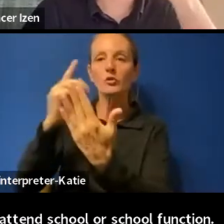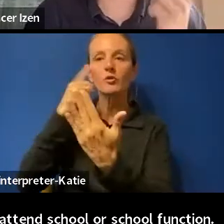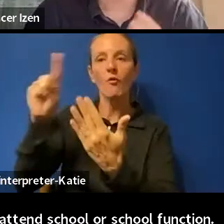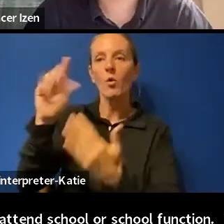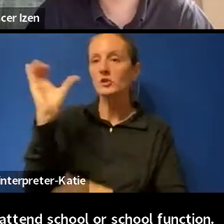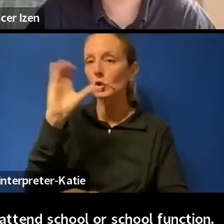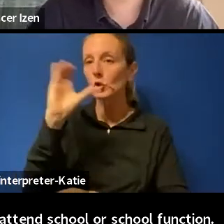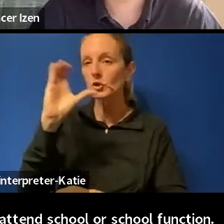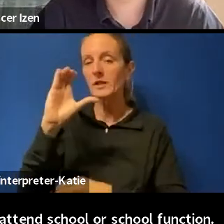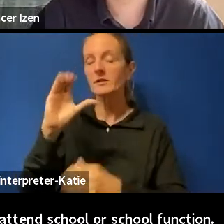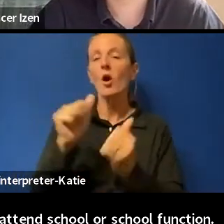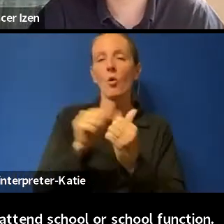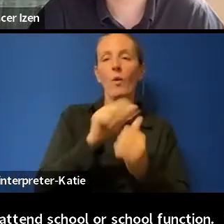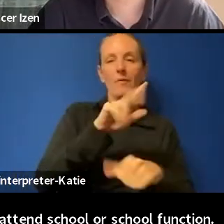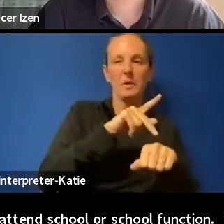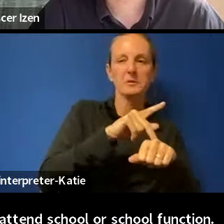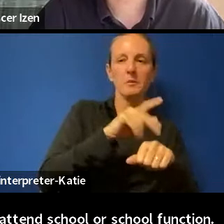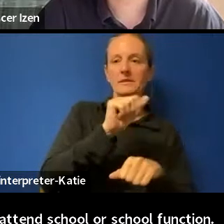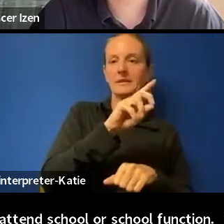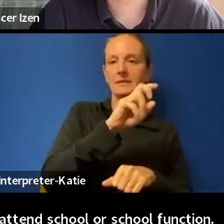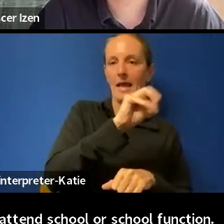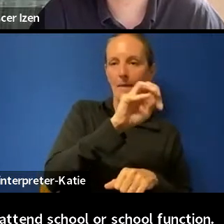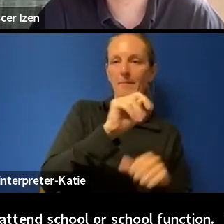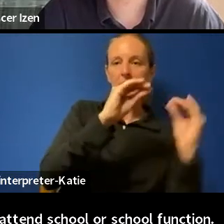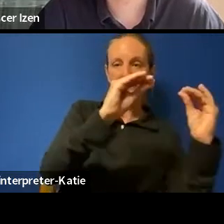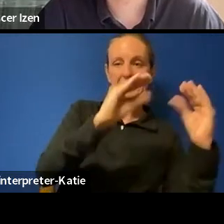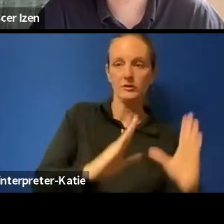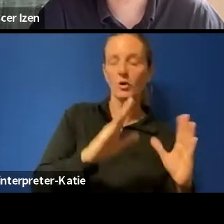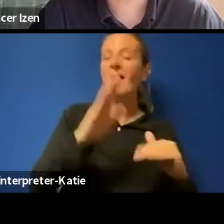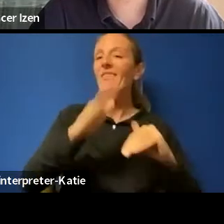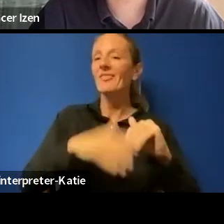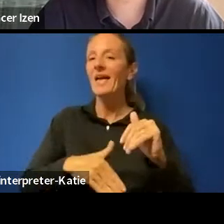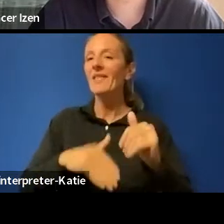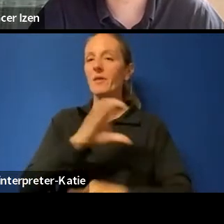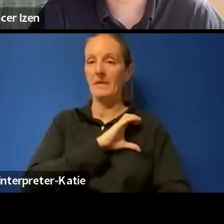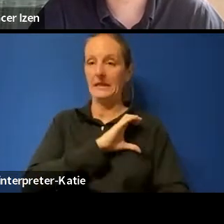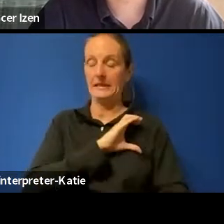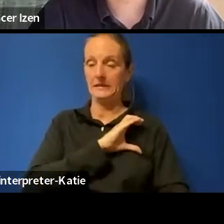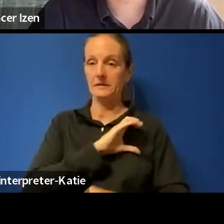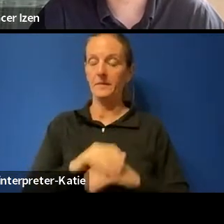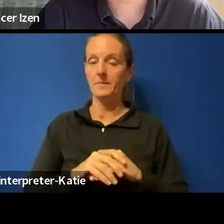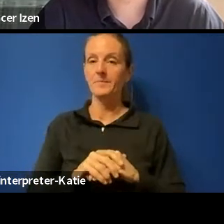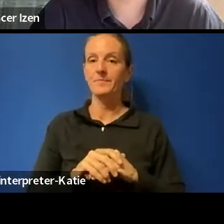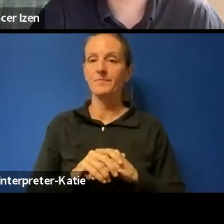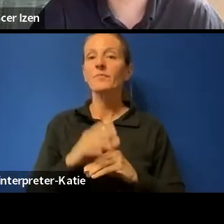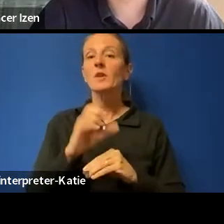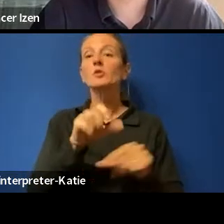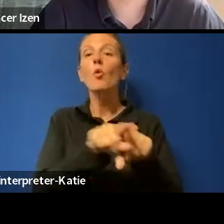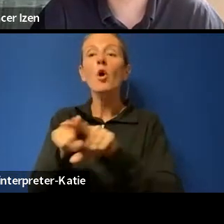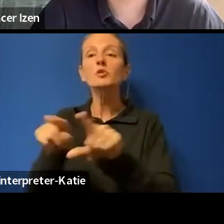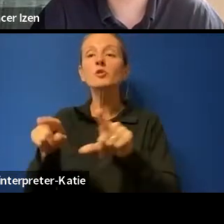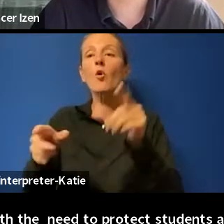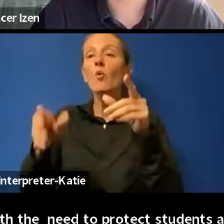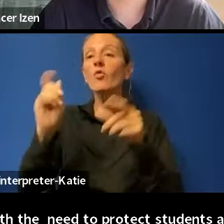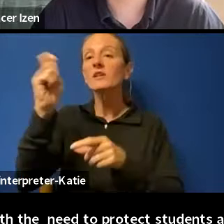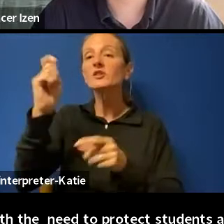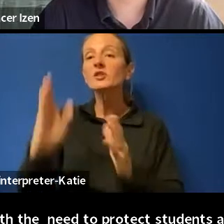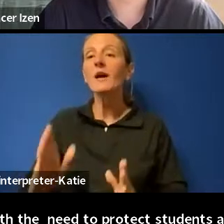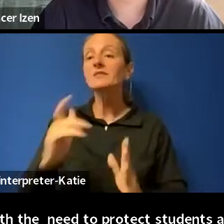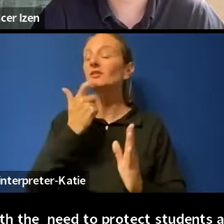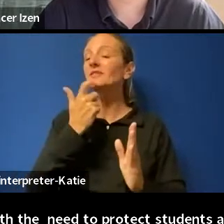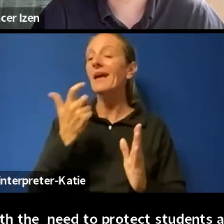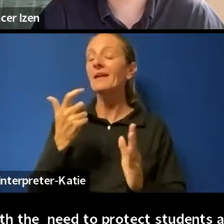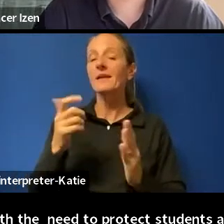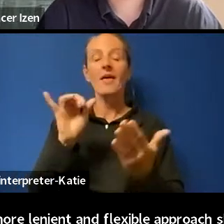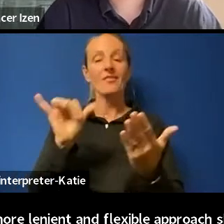than would apply to searches conducted by the police. The judges also outlined certain factors to apply when